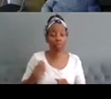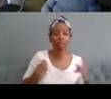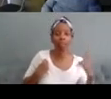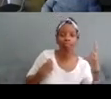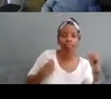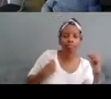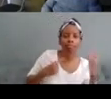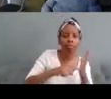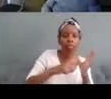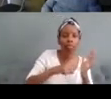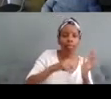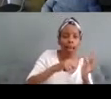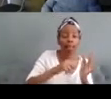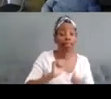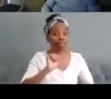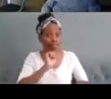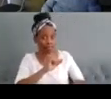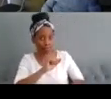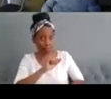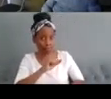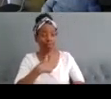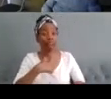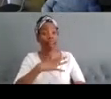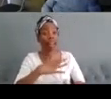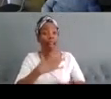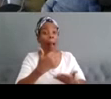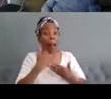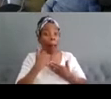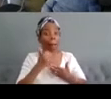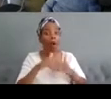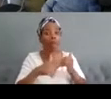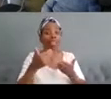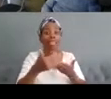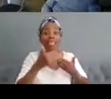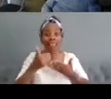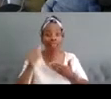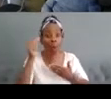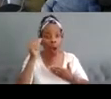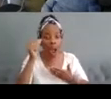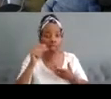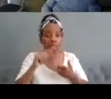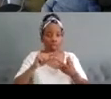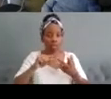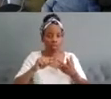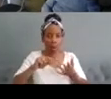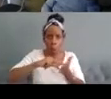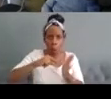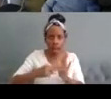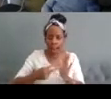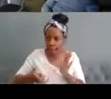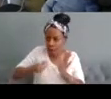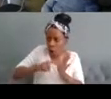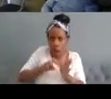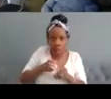i i would need help with safety um and organizing the whole thing making